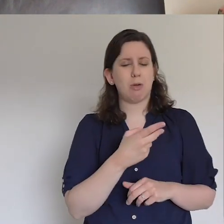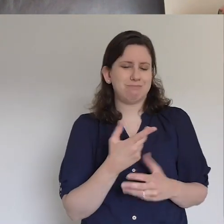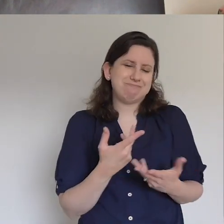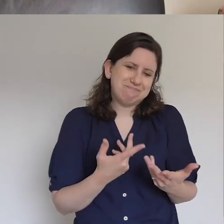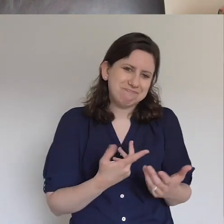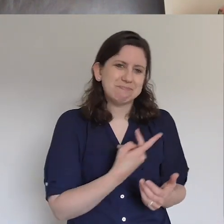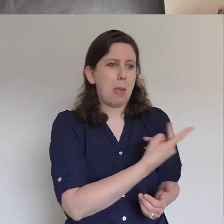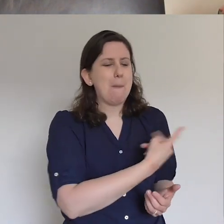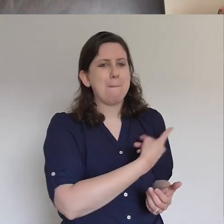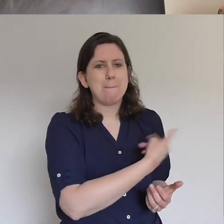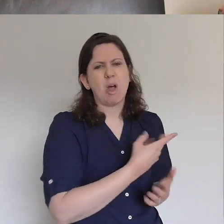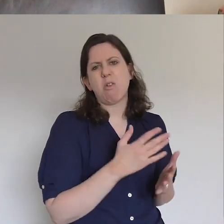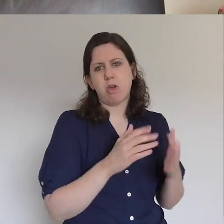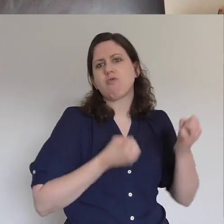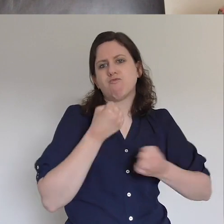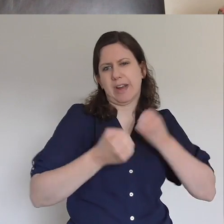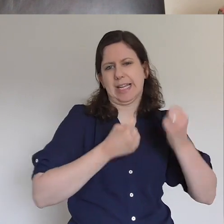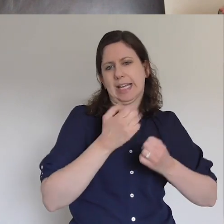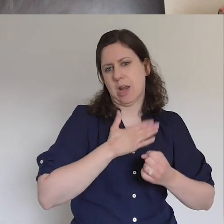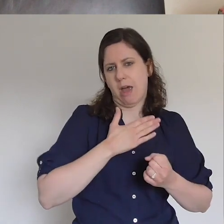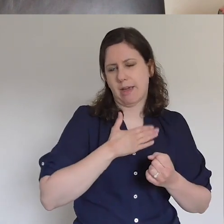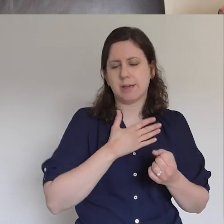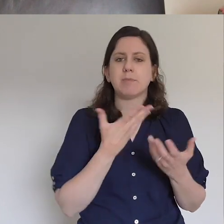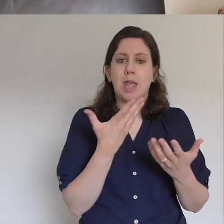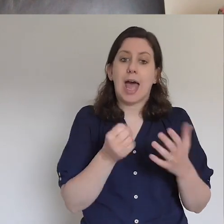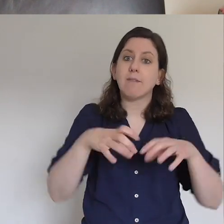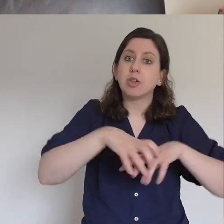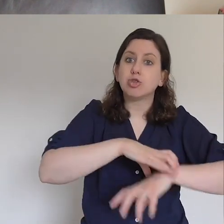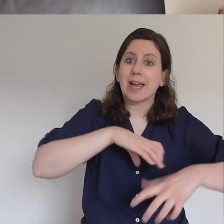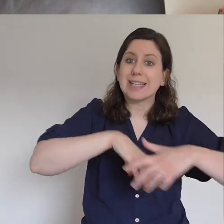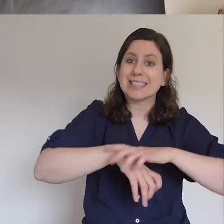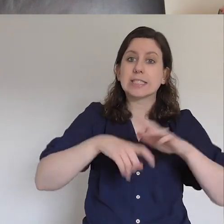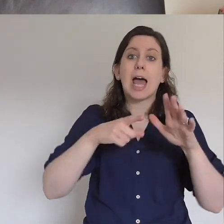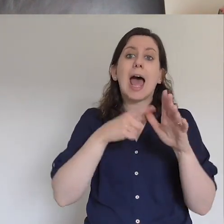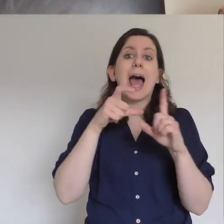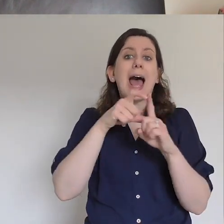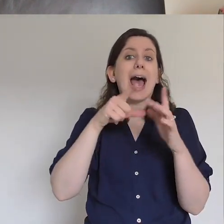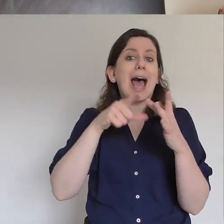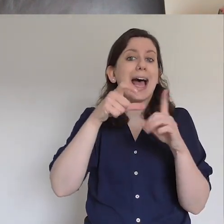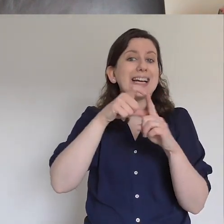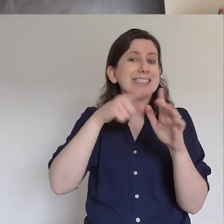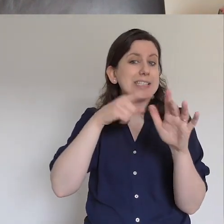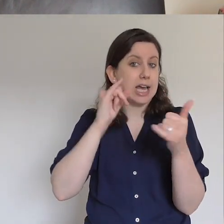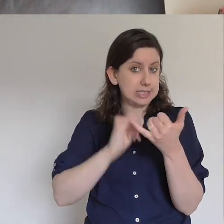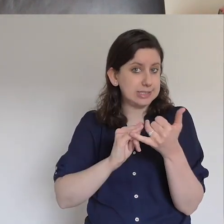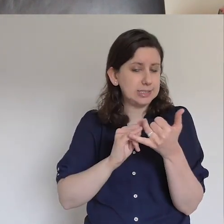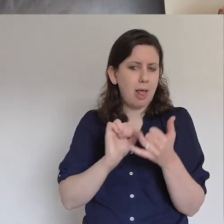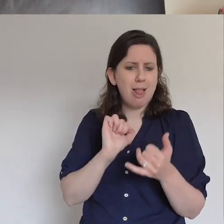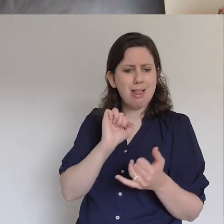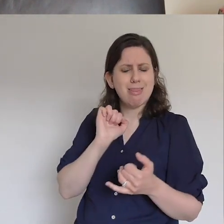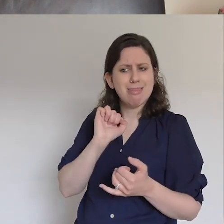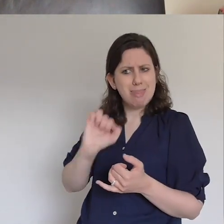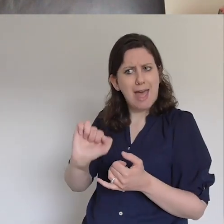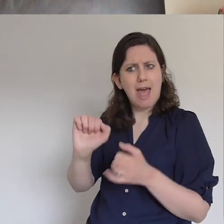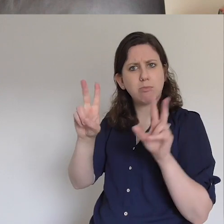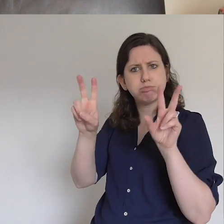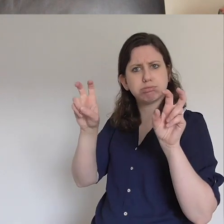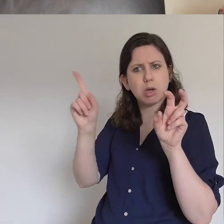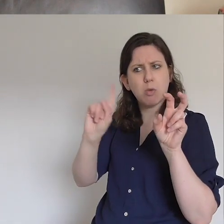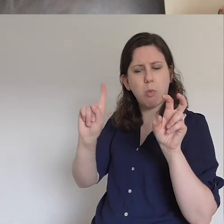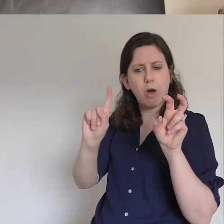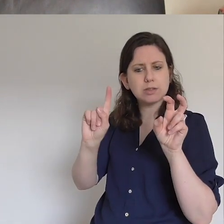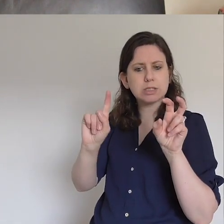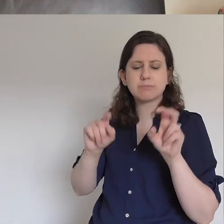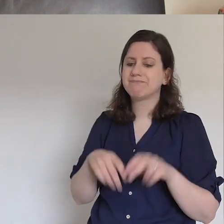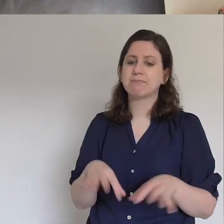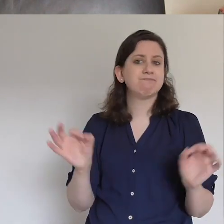both have Adidas running shoes. Why? There's an outlet near here. And when it comes to running, Adidas have a slogan and this is it. Impossible is